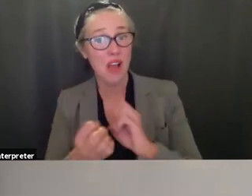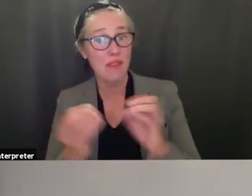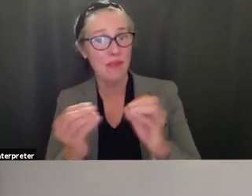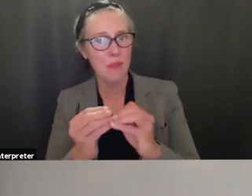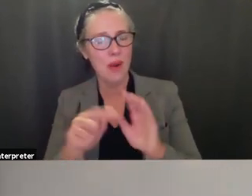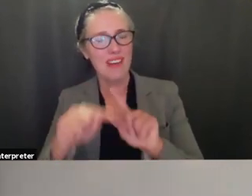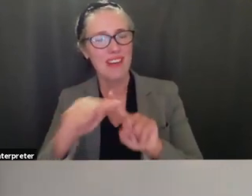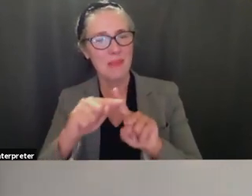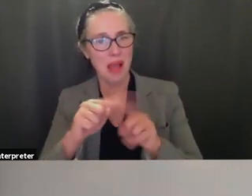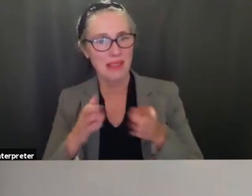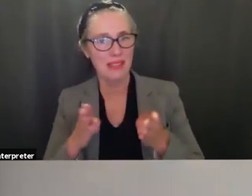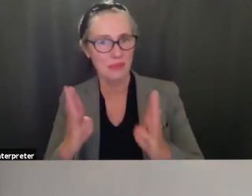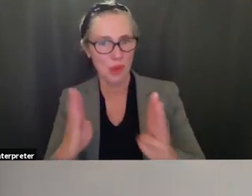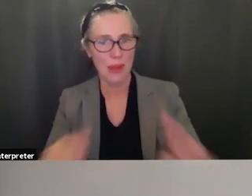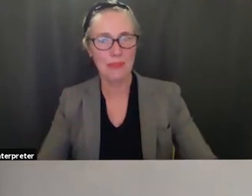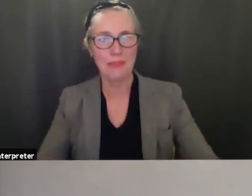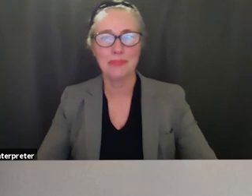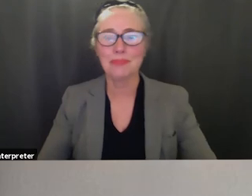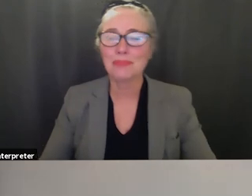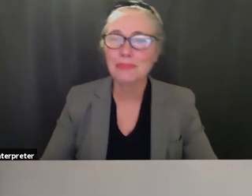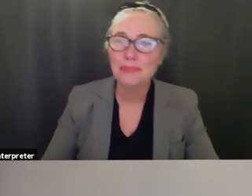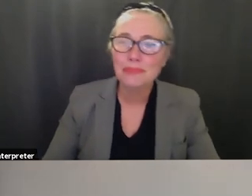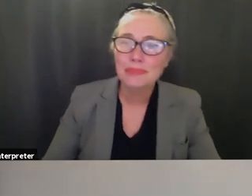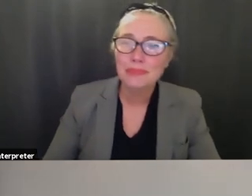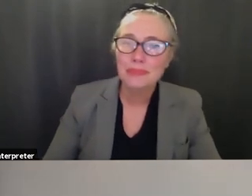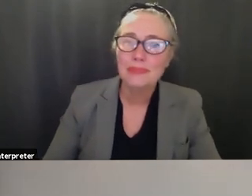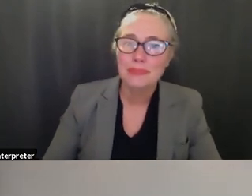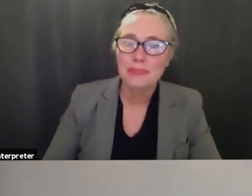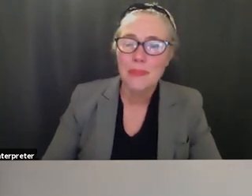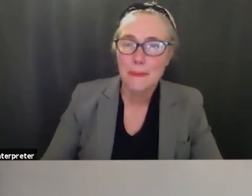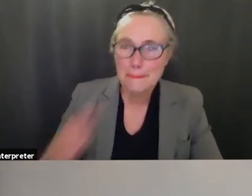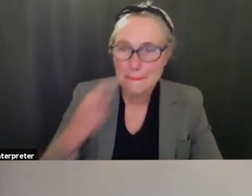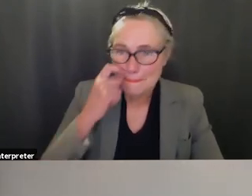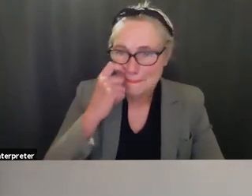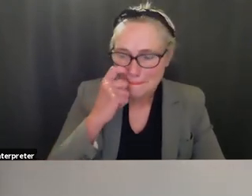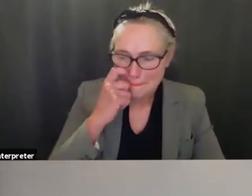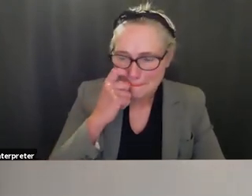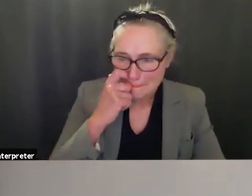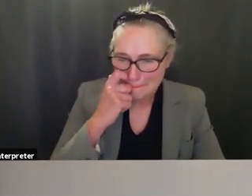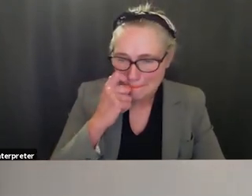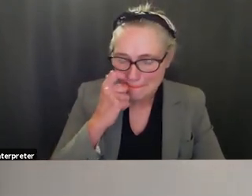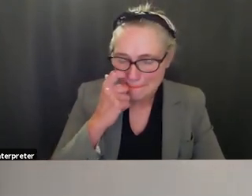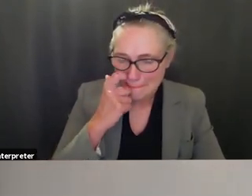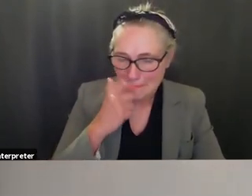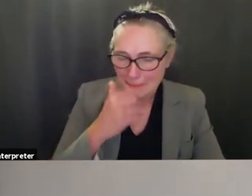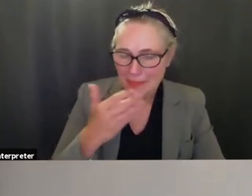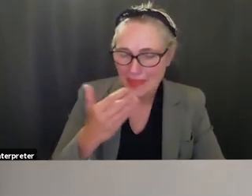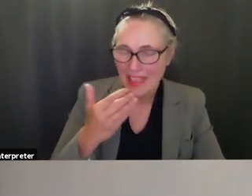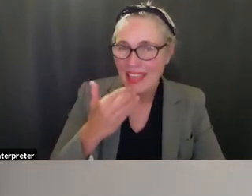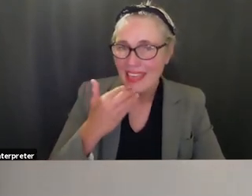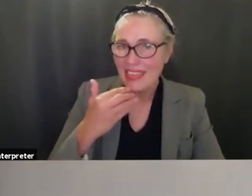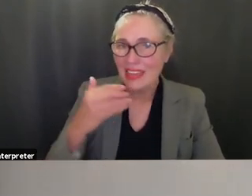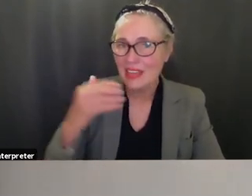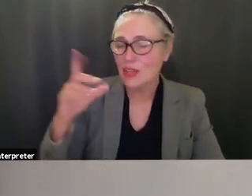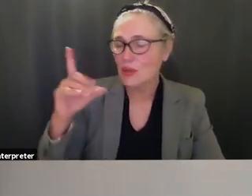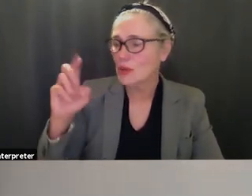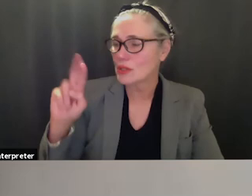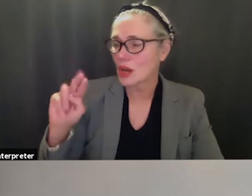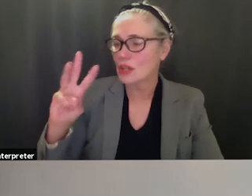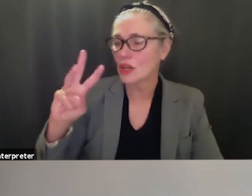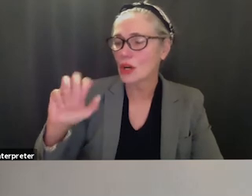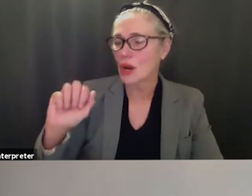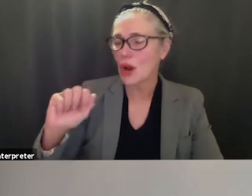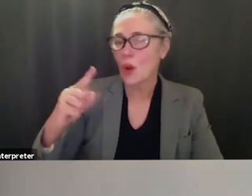thank you thank you dr wagenek for your excellent